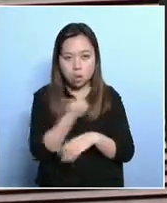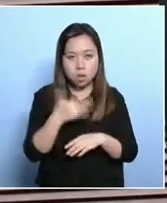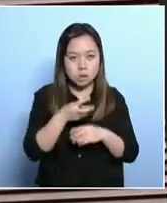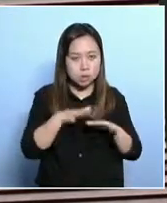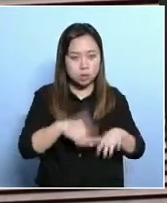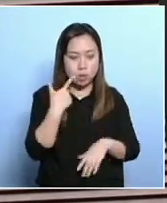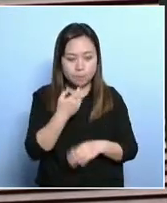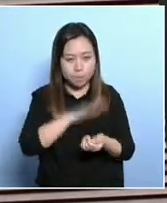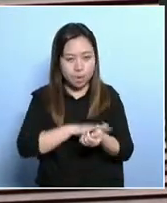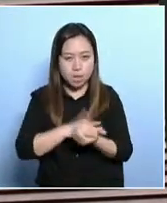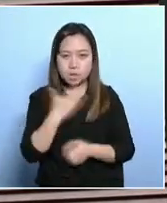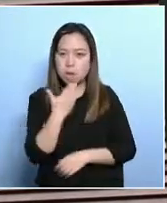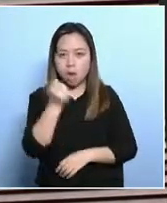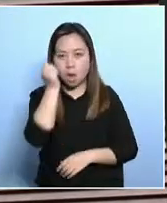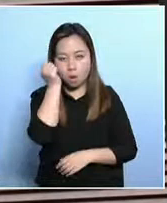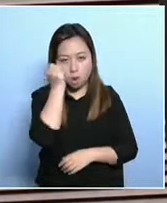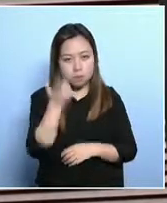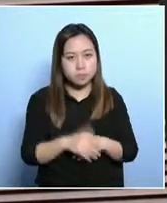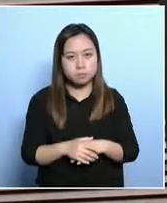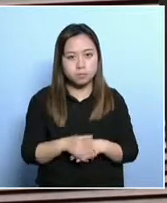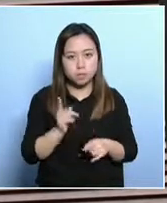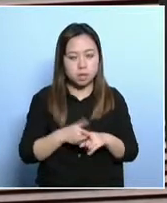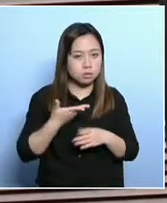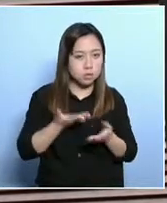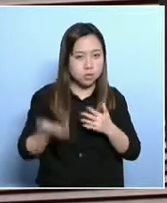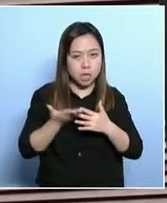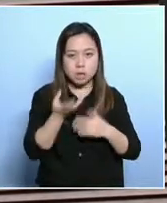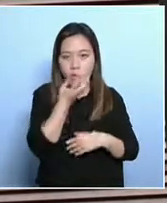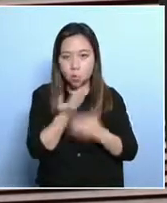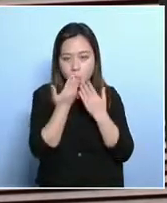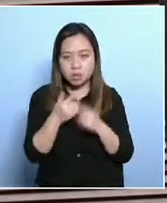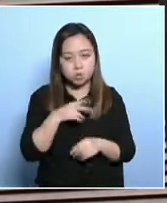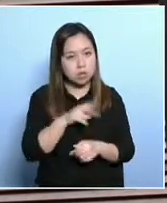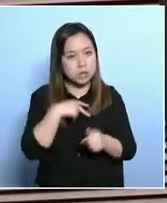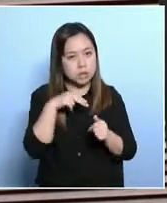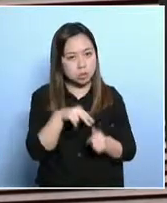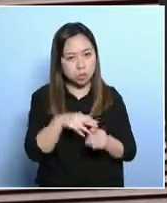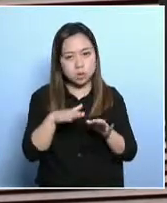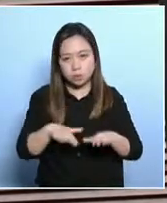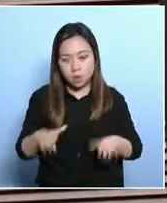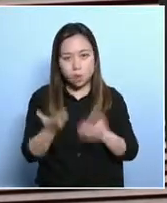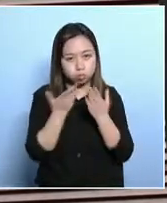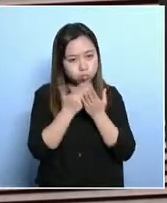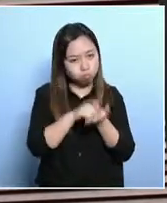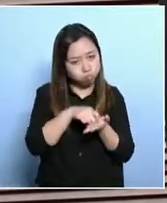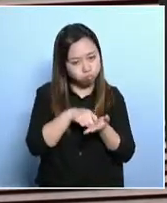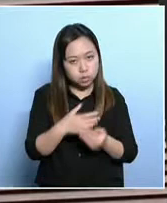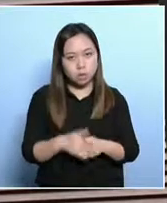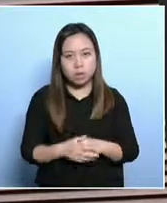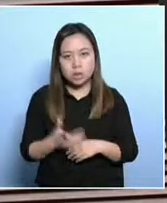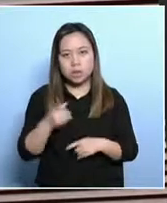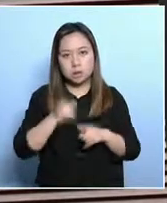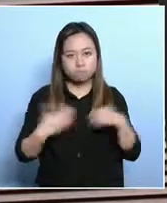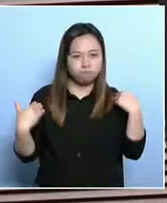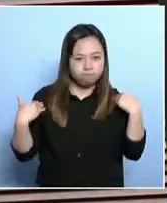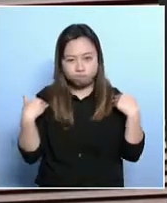kindergartens. There are number of holidays. The children easily get sick. So even